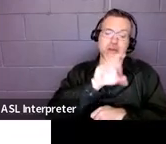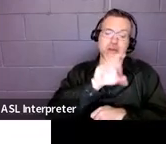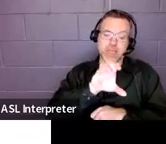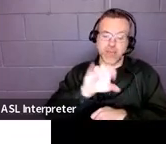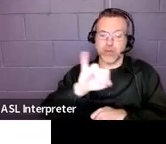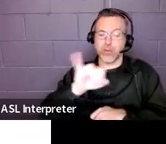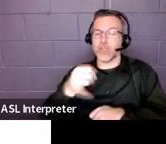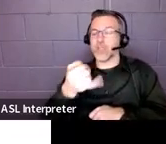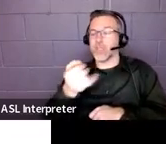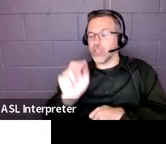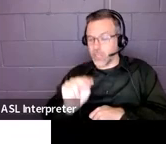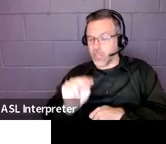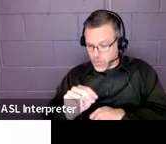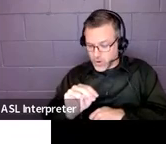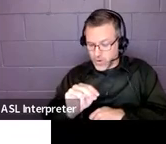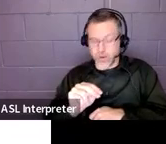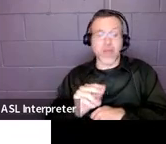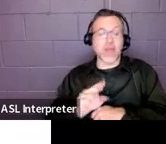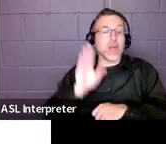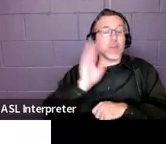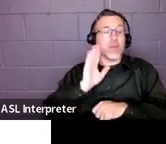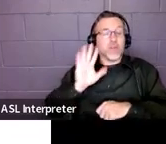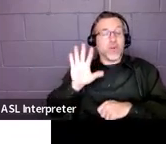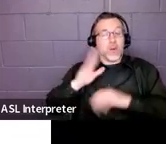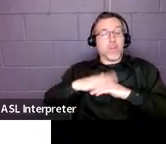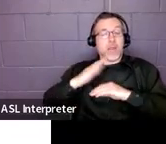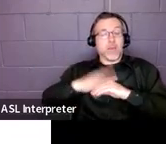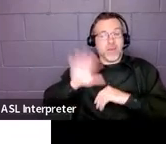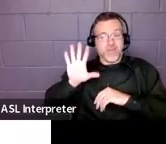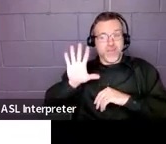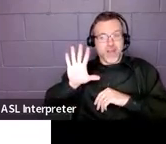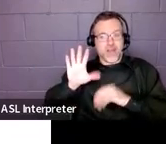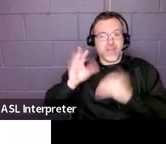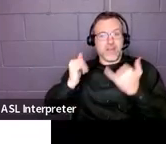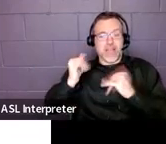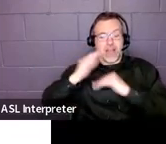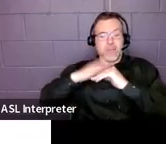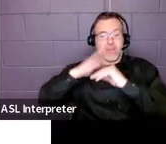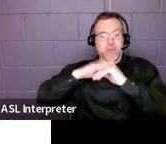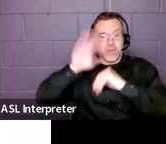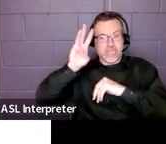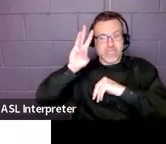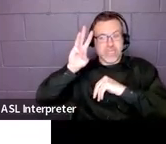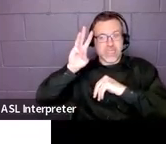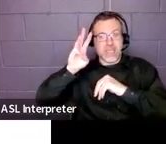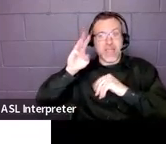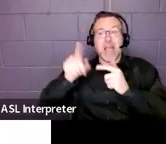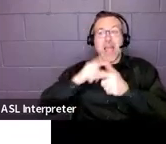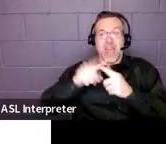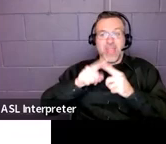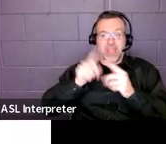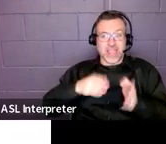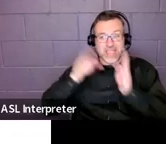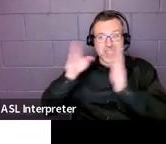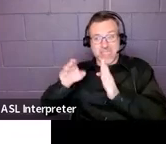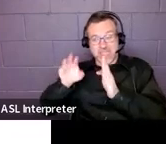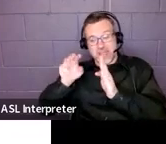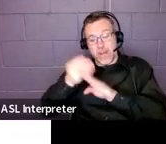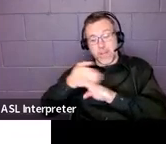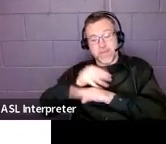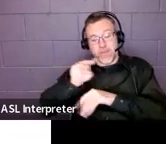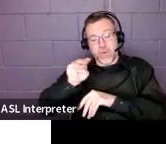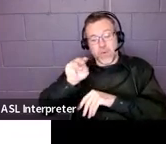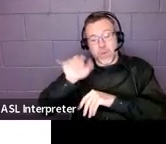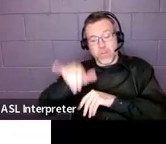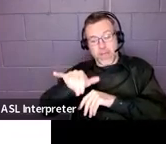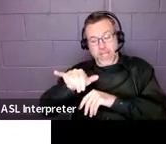opportunities to six out of ten opportunities. And then we've got another chunk by May. We're going to get her to seven out of ten